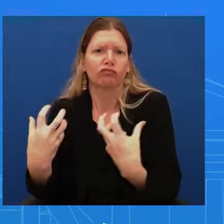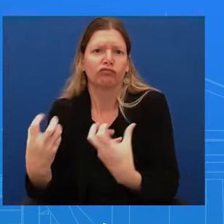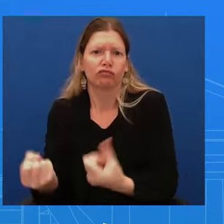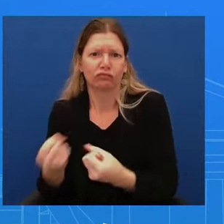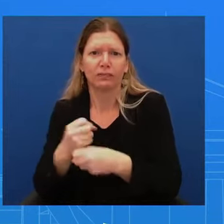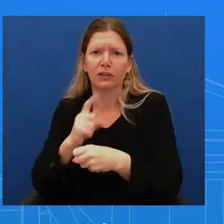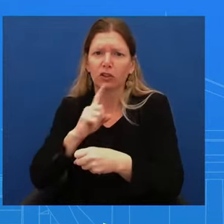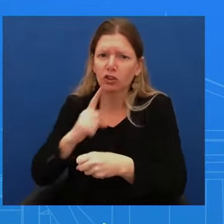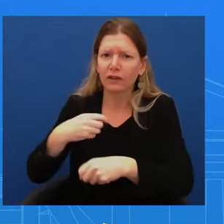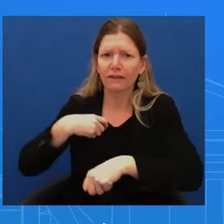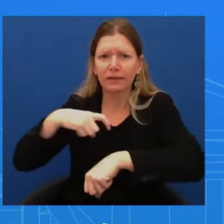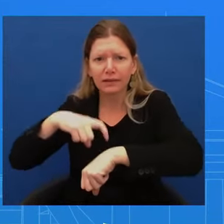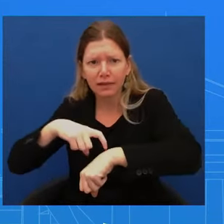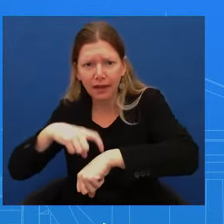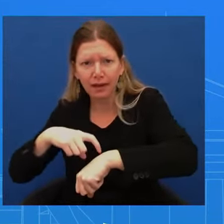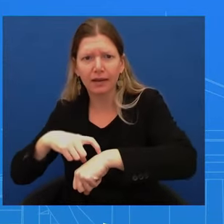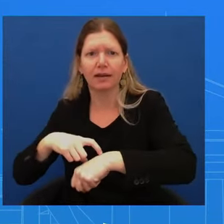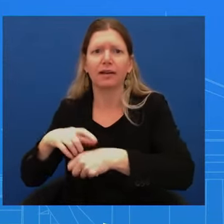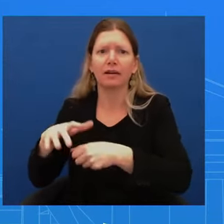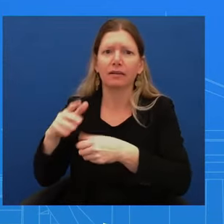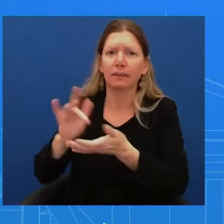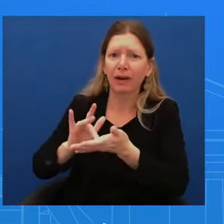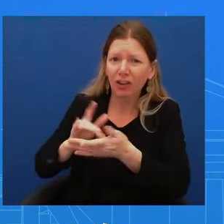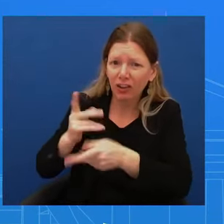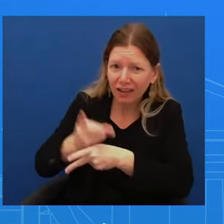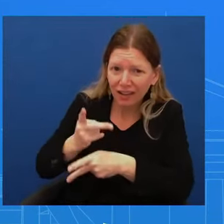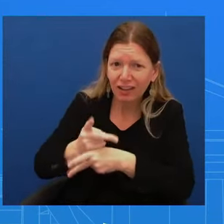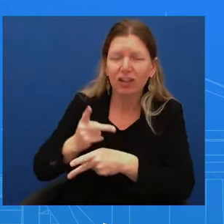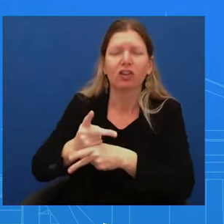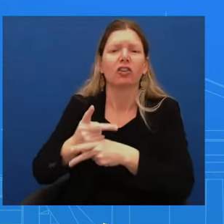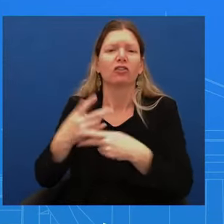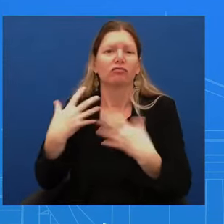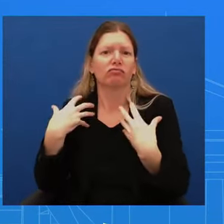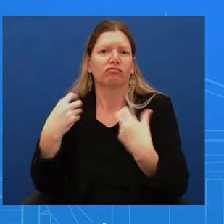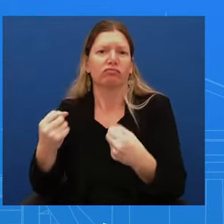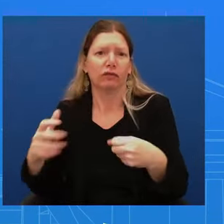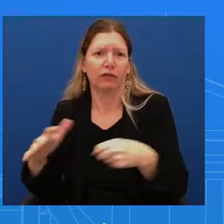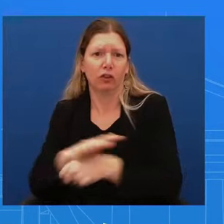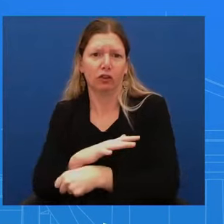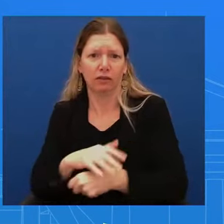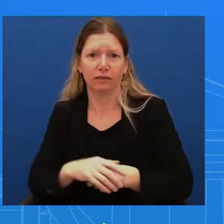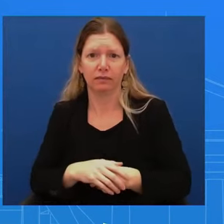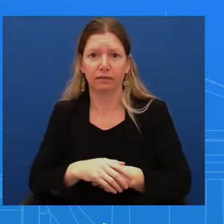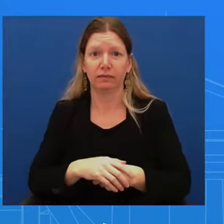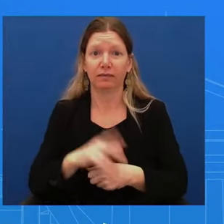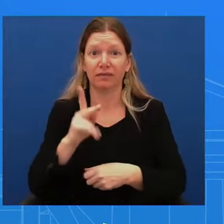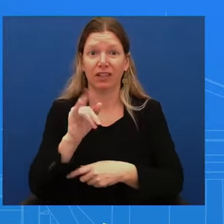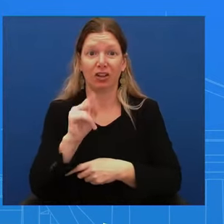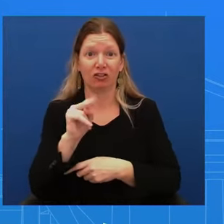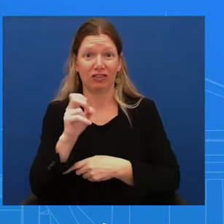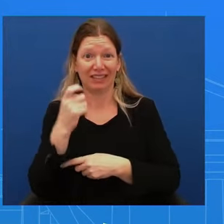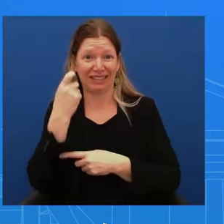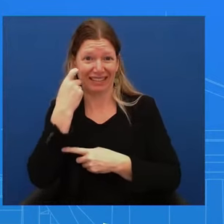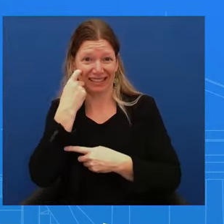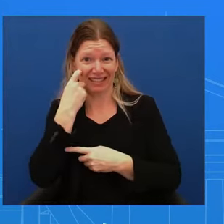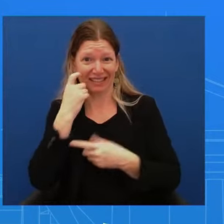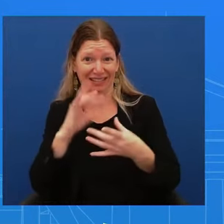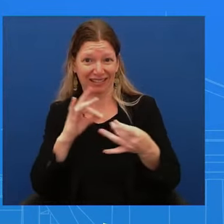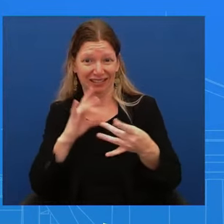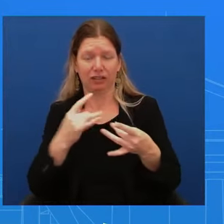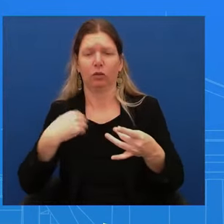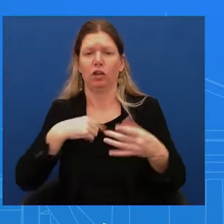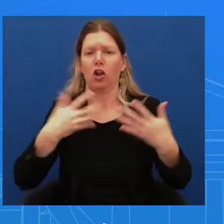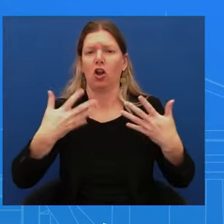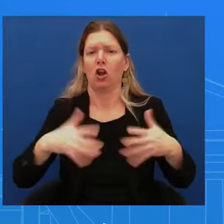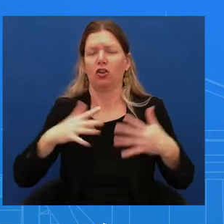as Corrine noted, we're already taking steps here and we're and they're taking steps over at the Pentagon to learn from